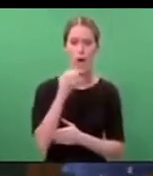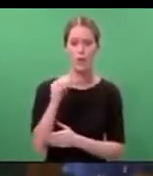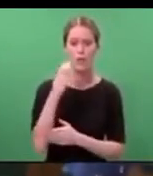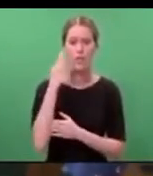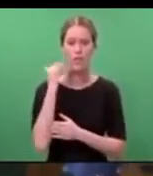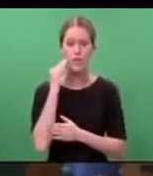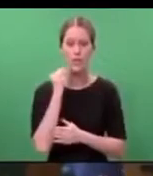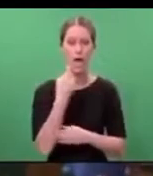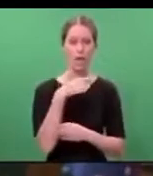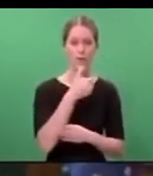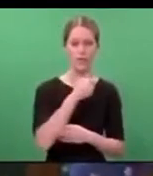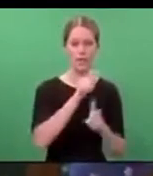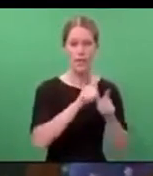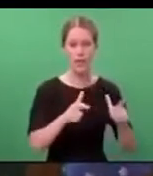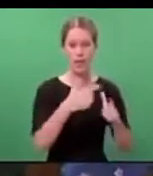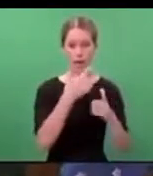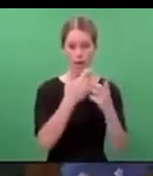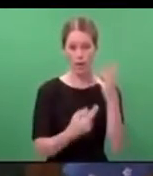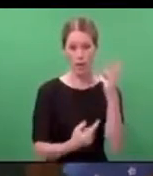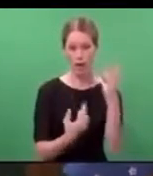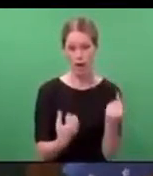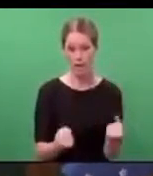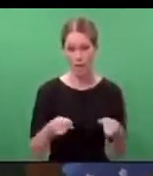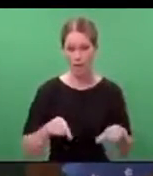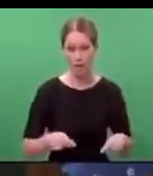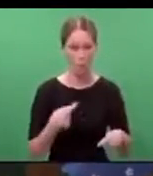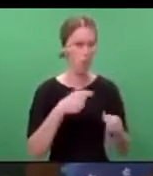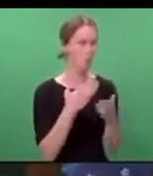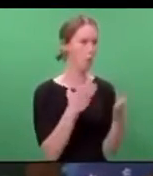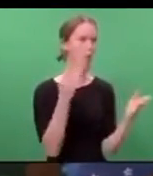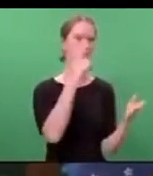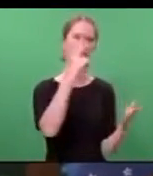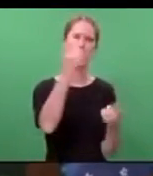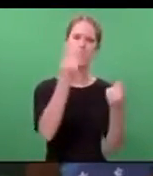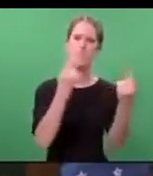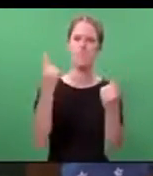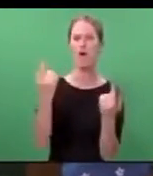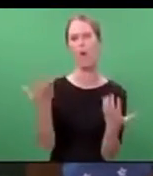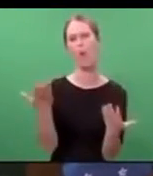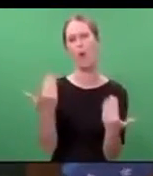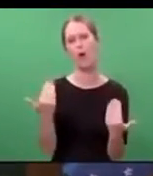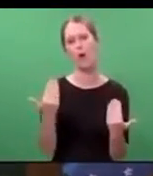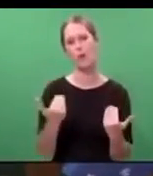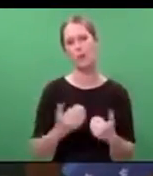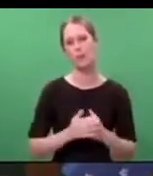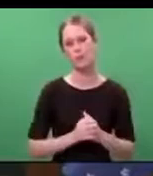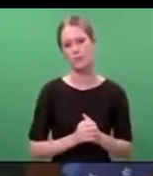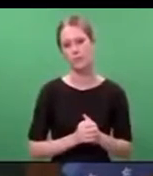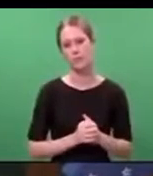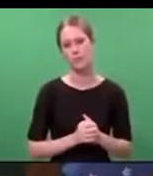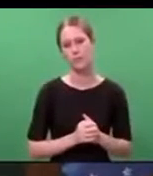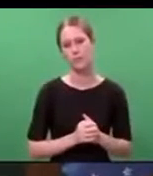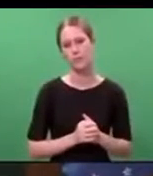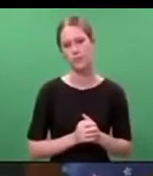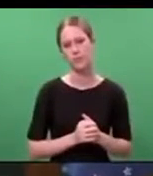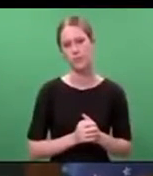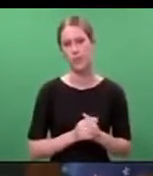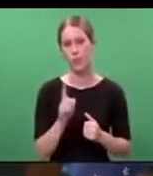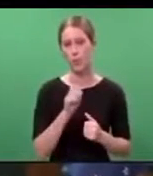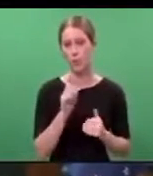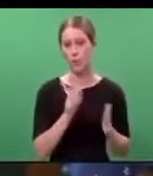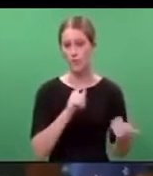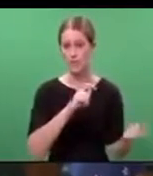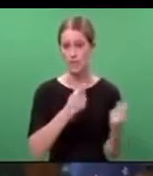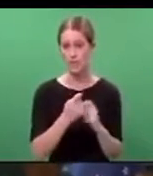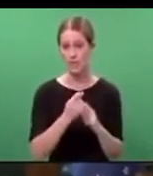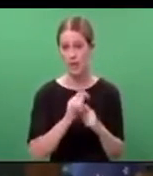160 languages. We open our doors to others and say welcome and the only thing that must change after